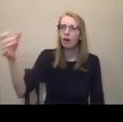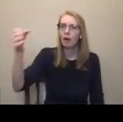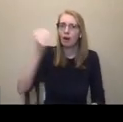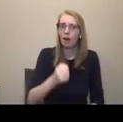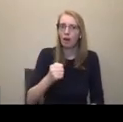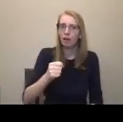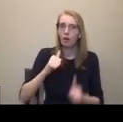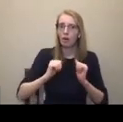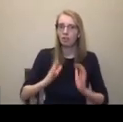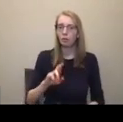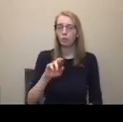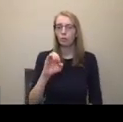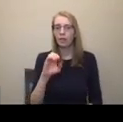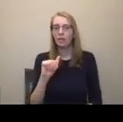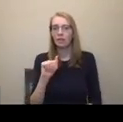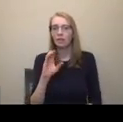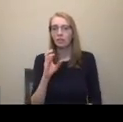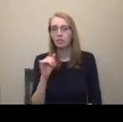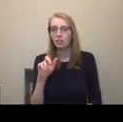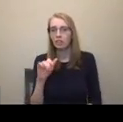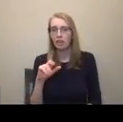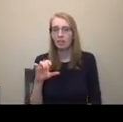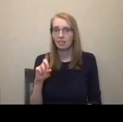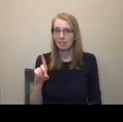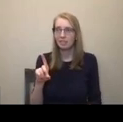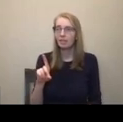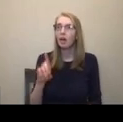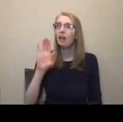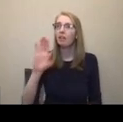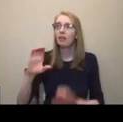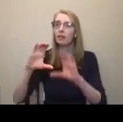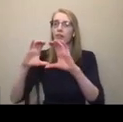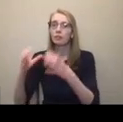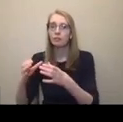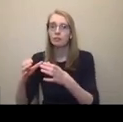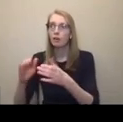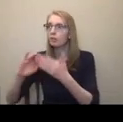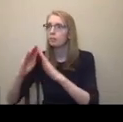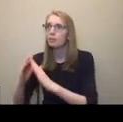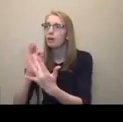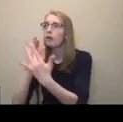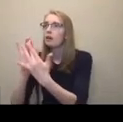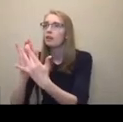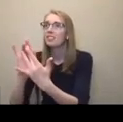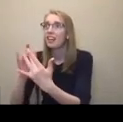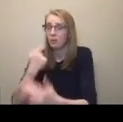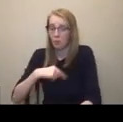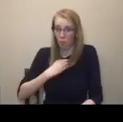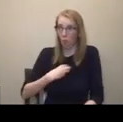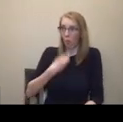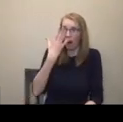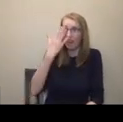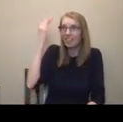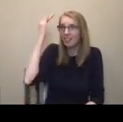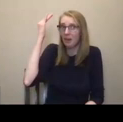the racialized community groups and the activists and say, here's what we're doing, we're white people, we know we're going to get it wrong, can you help be a buffer and help make that